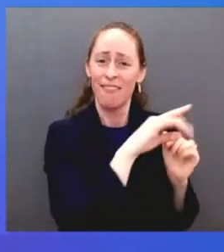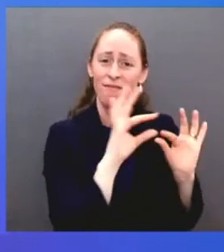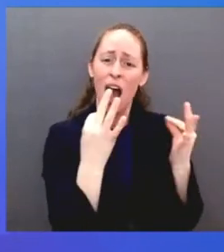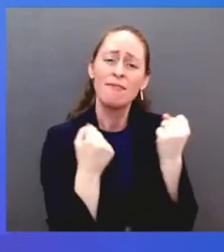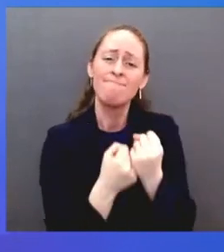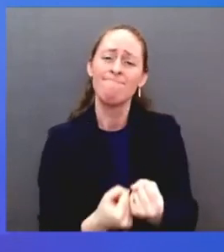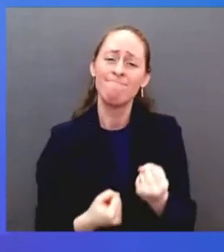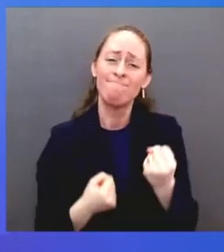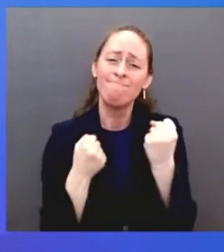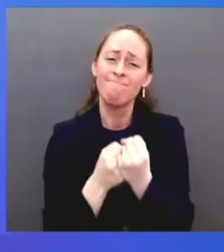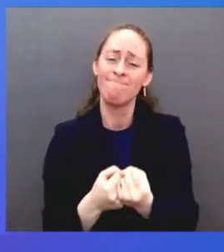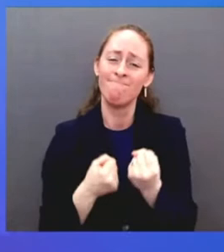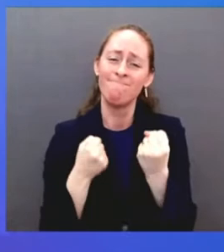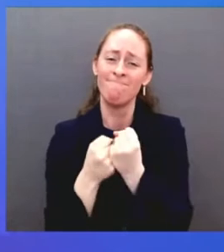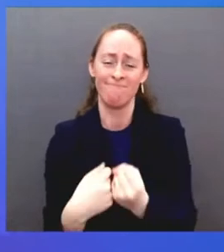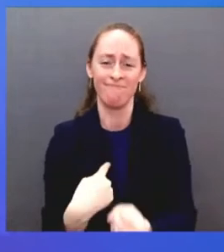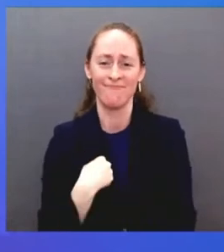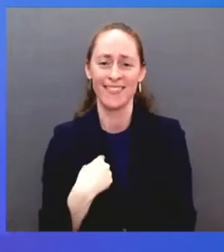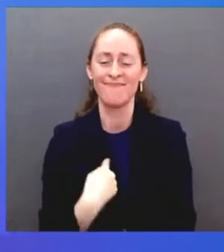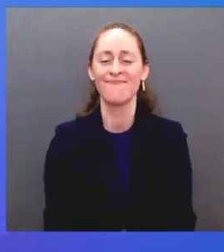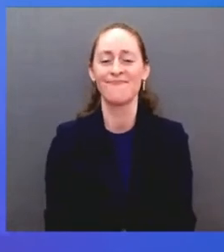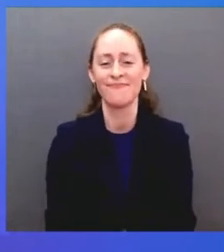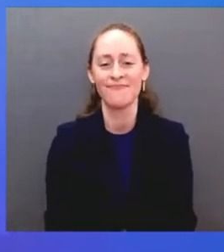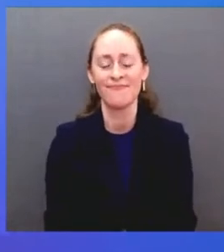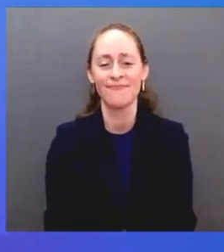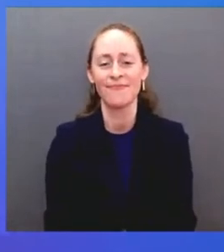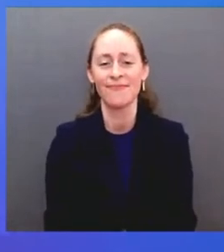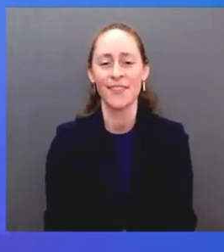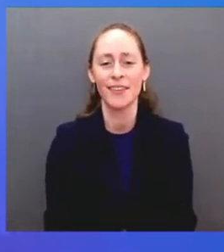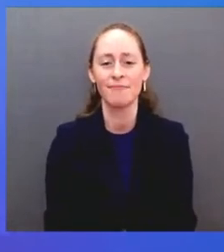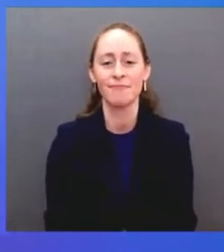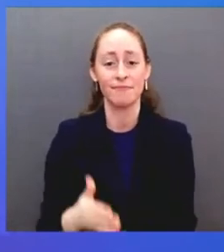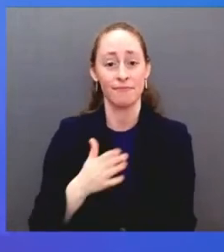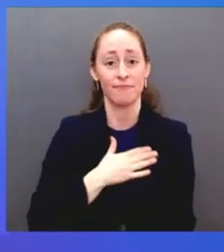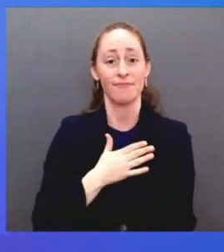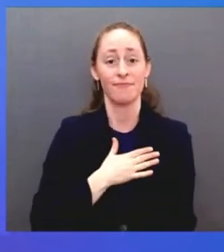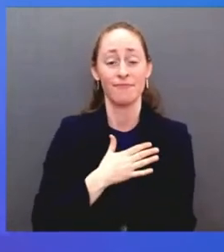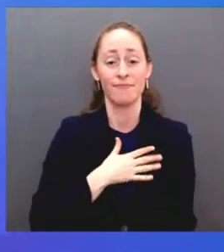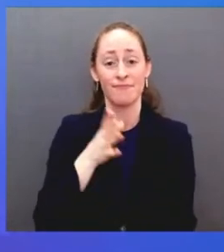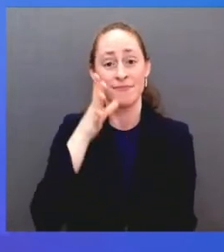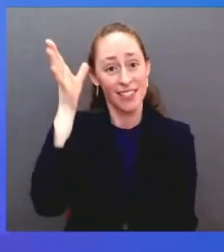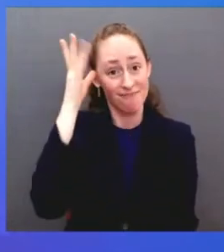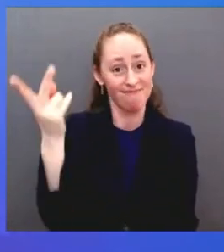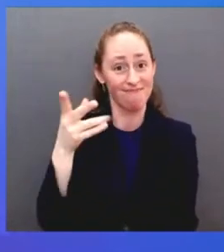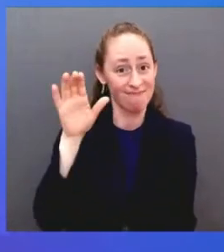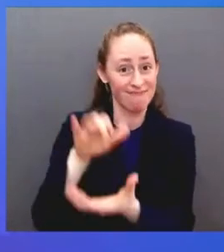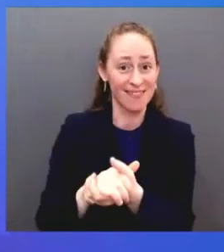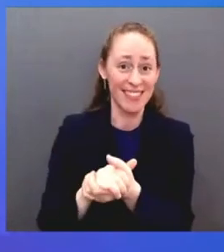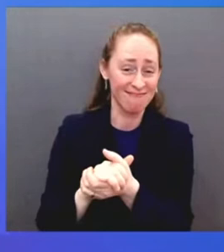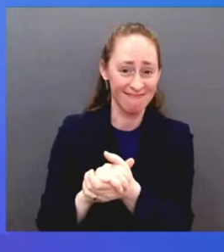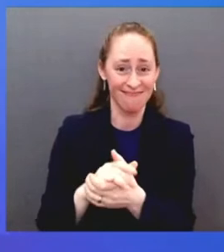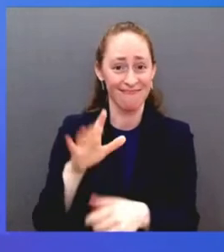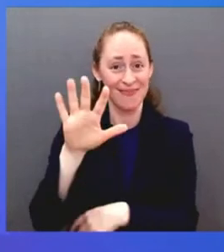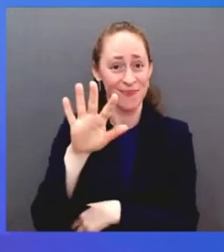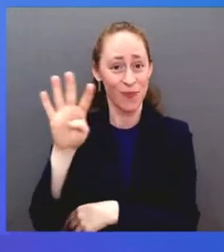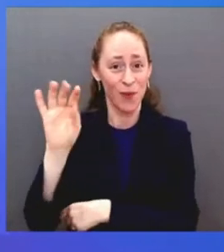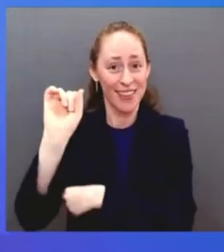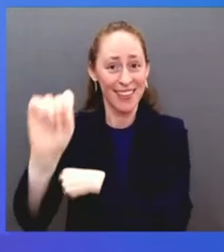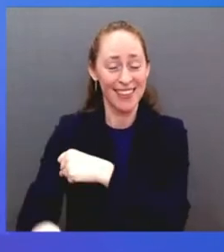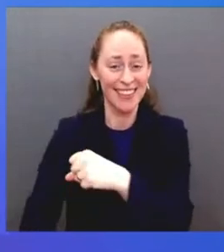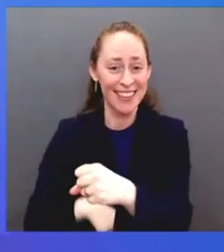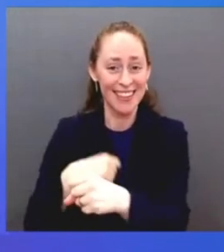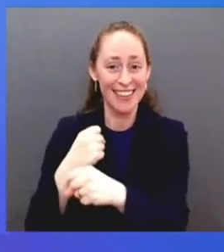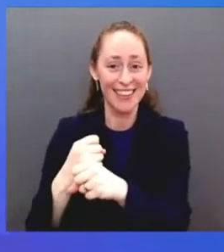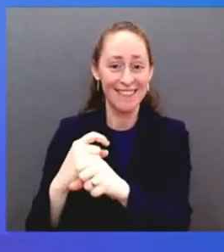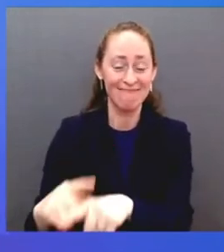for 54 years, are at their home in Florida right now, and I know that they could not be more proud.